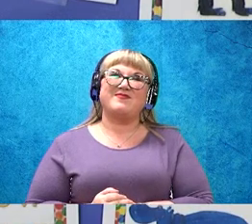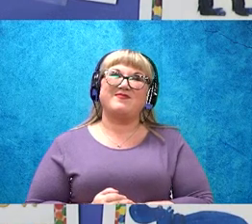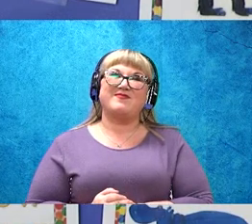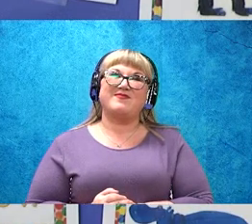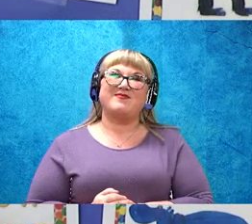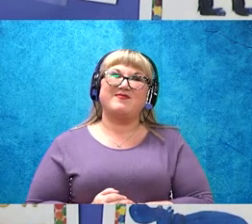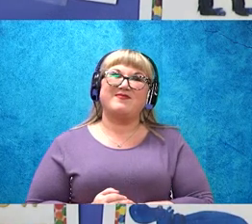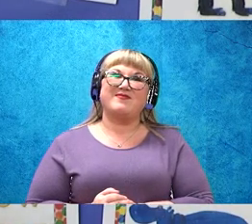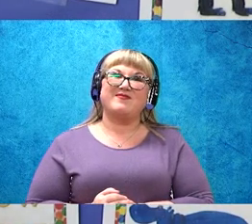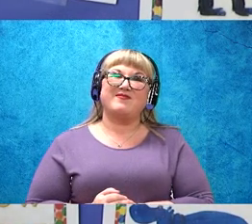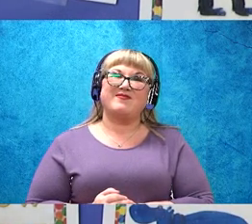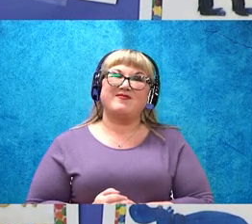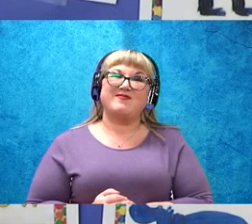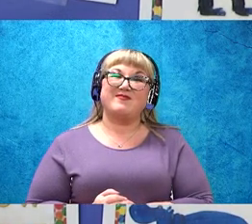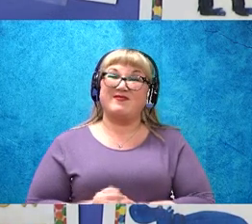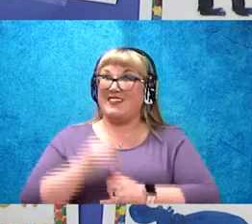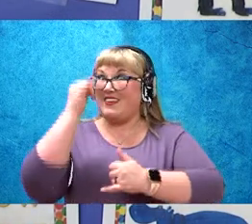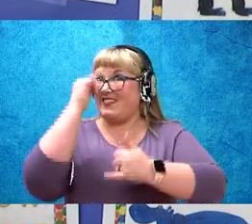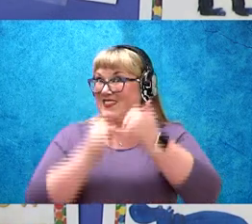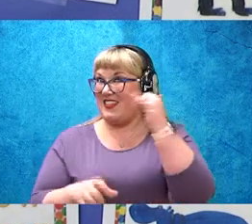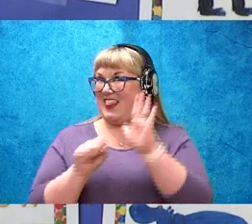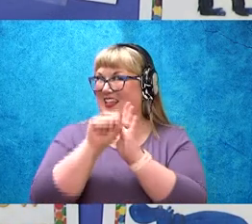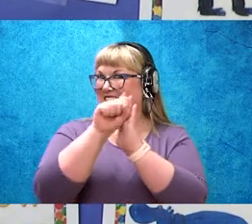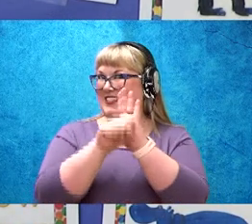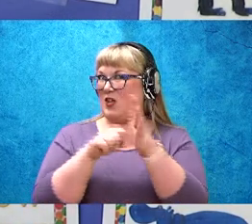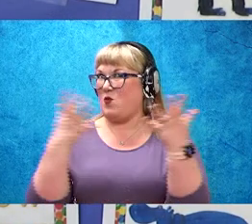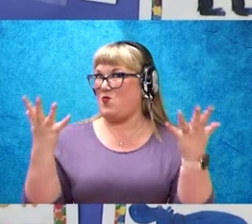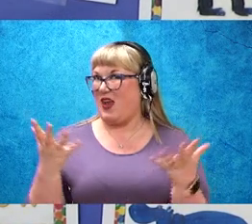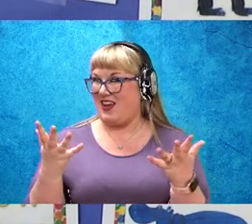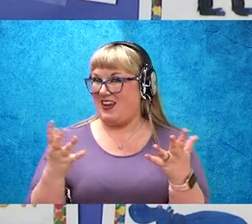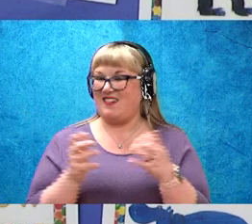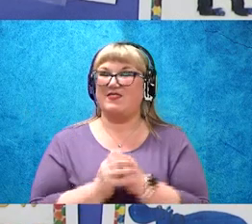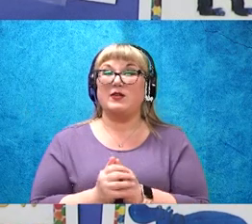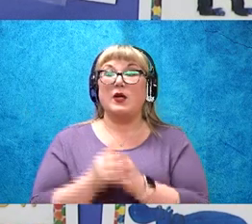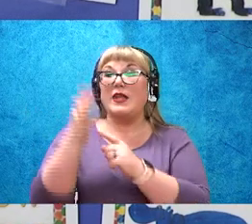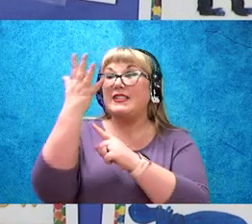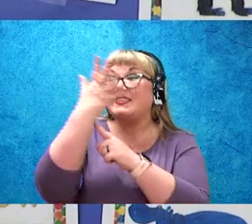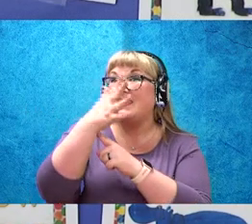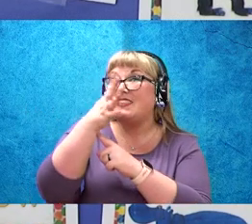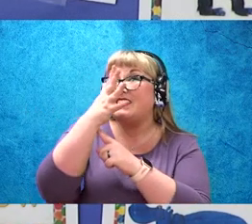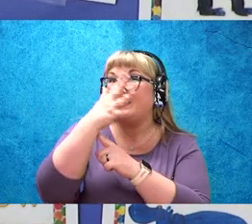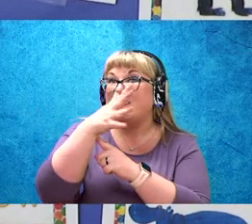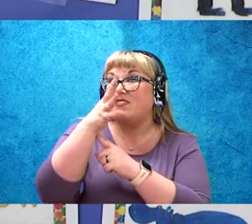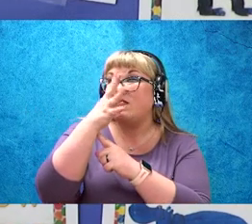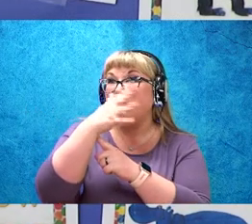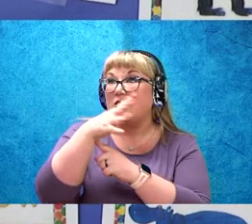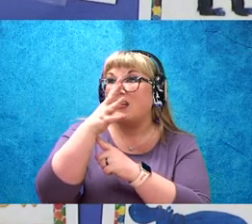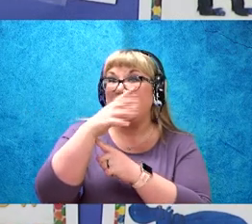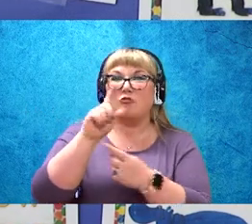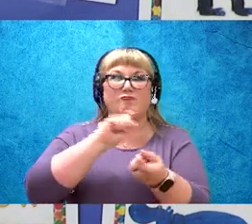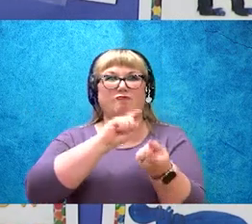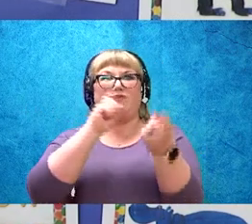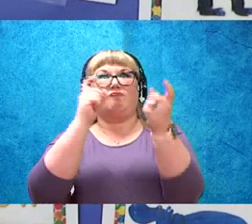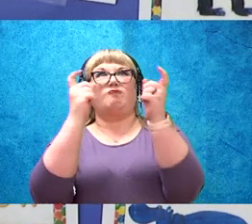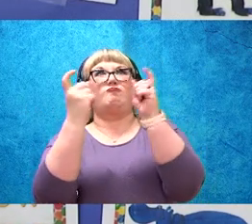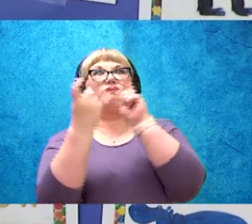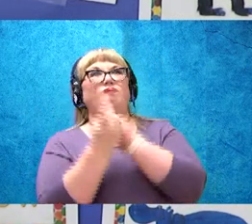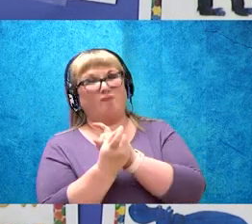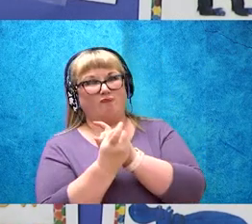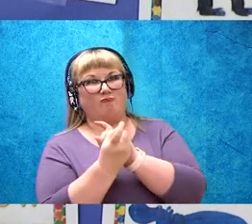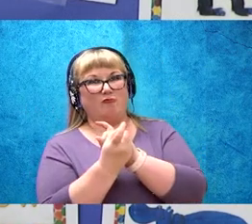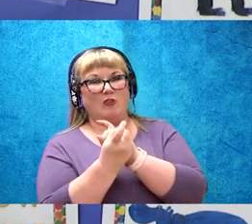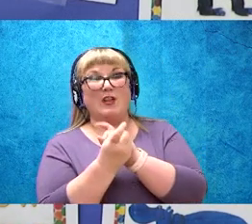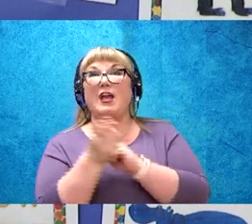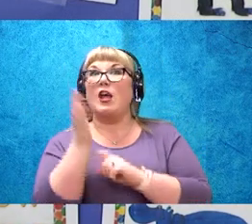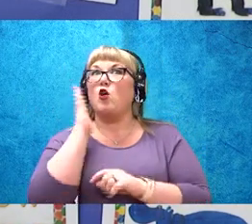And then our last season. The leaves on the tree have changed. They'll